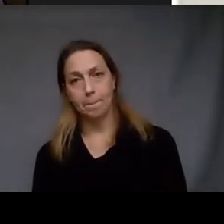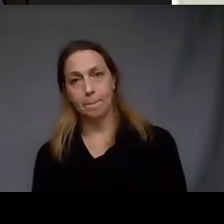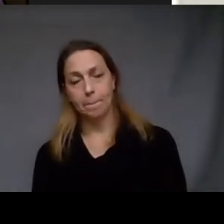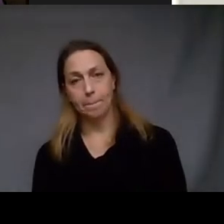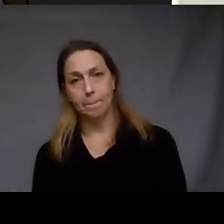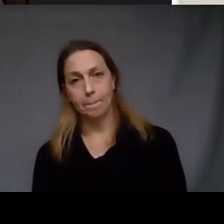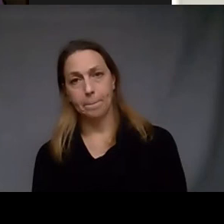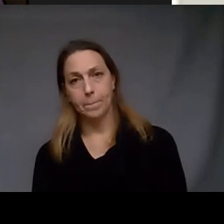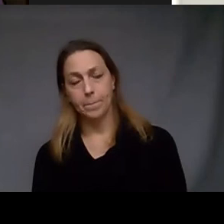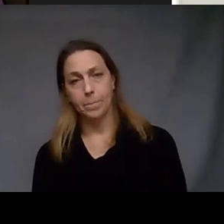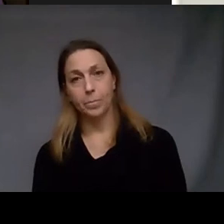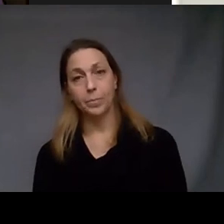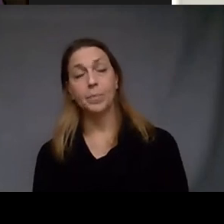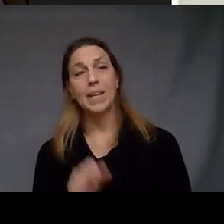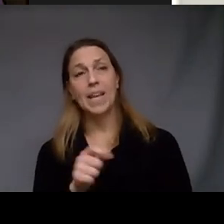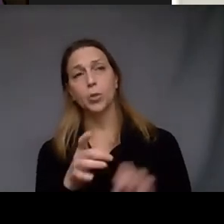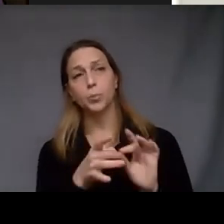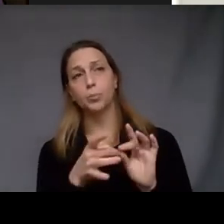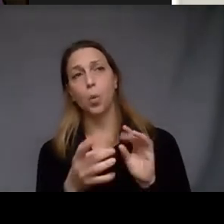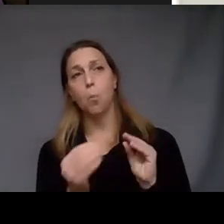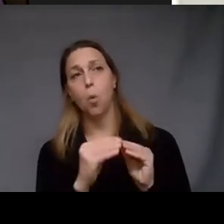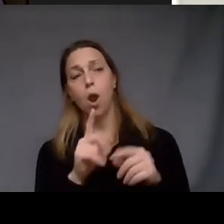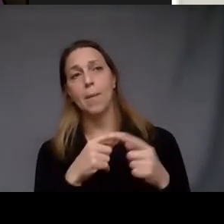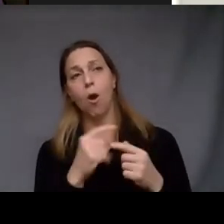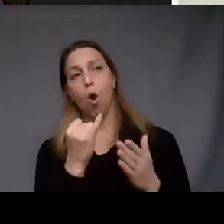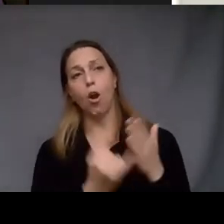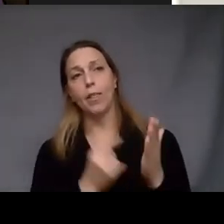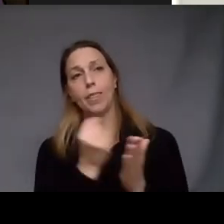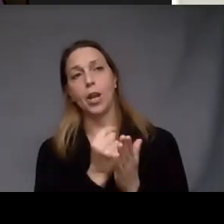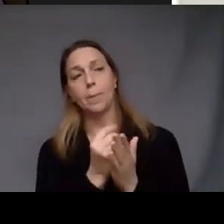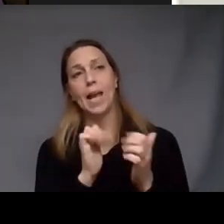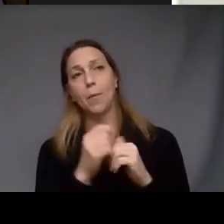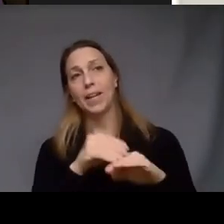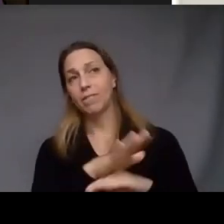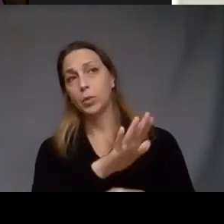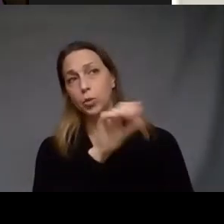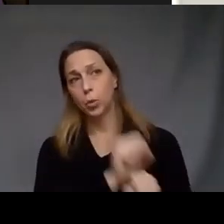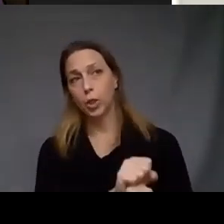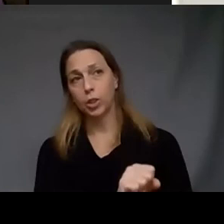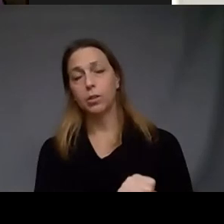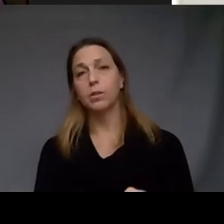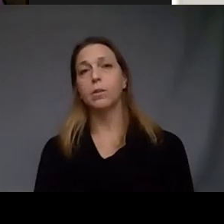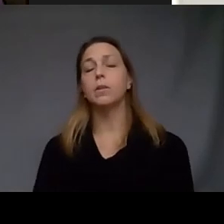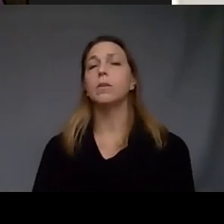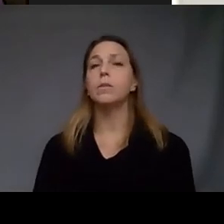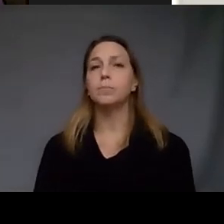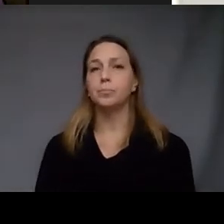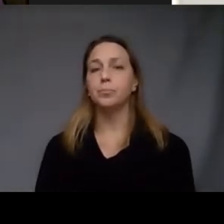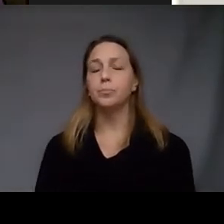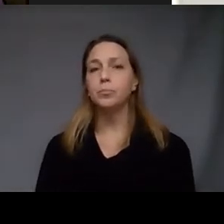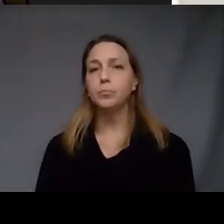this person asked can you talk more about how art therapy has influenced your work oh yeah well I think